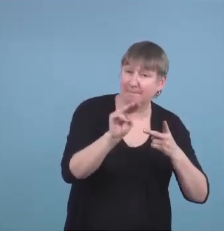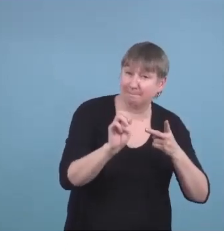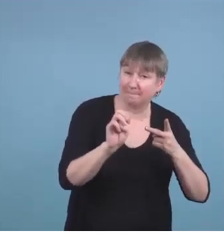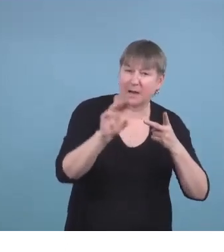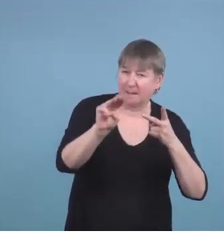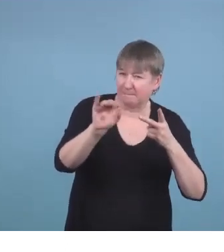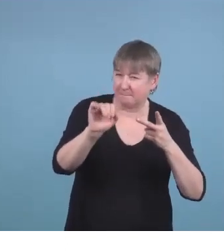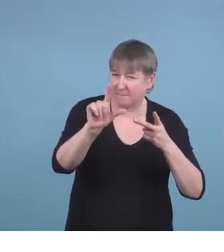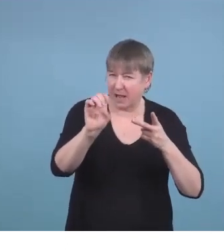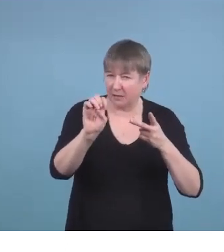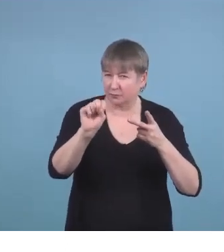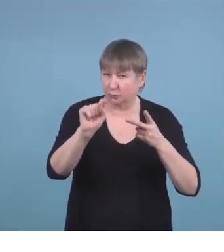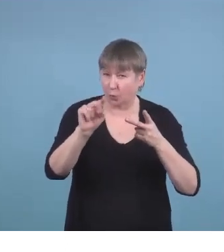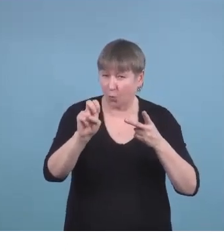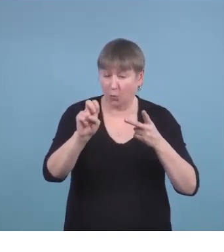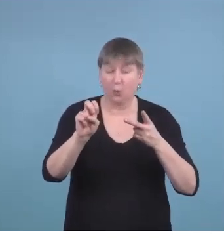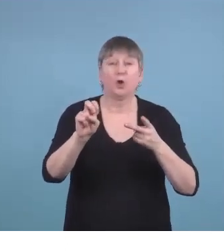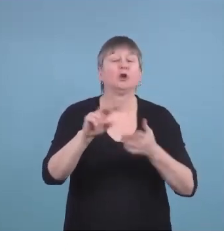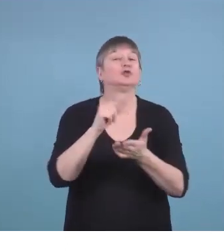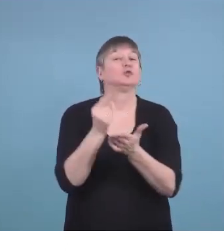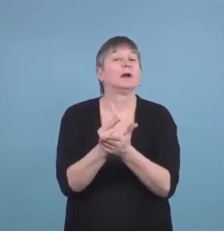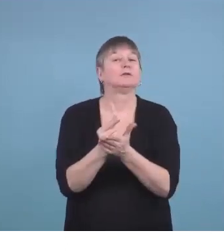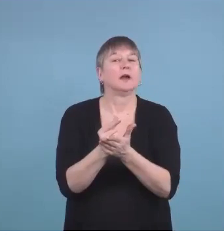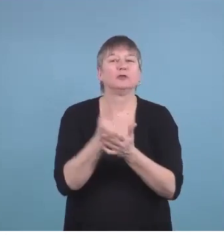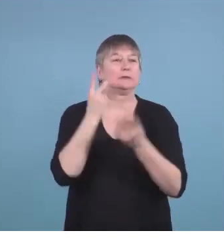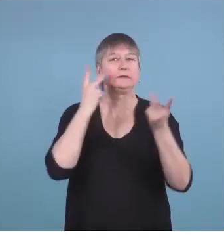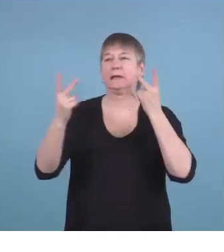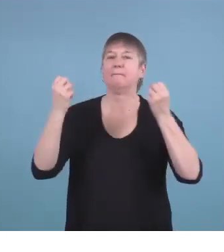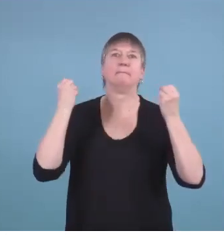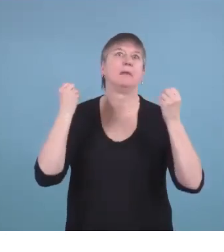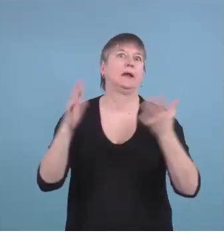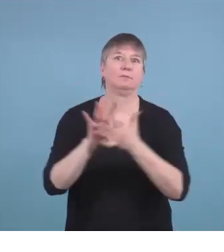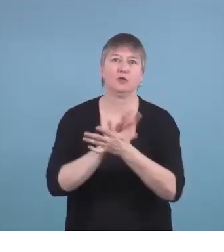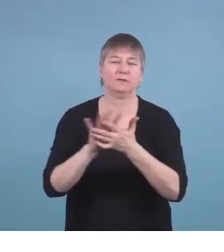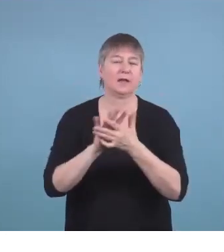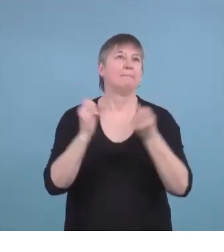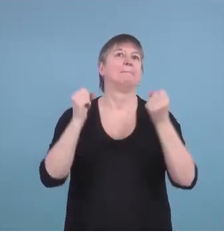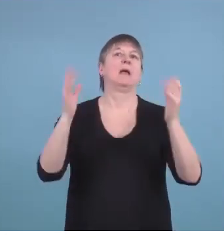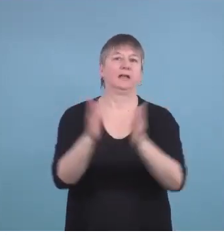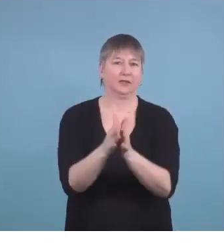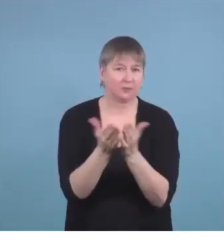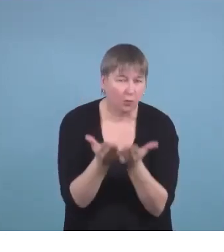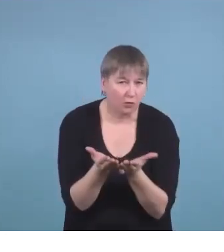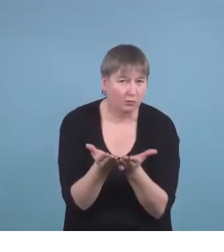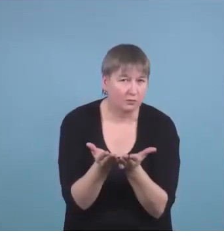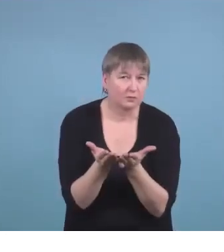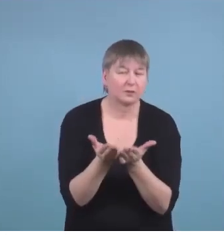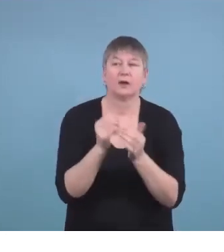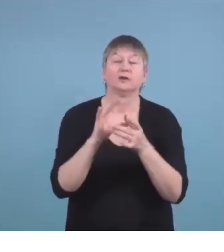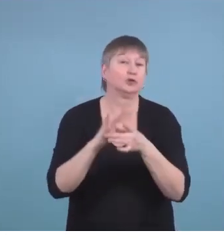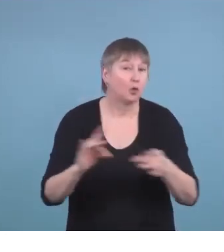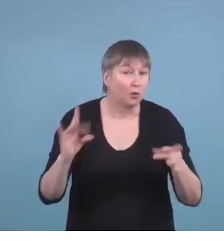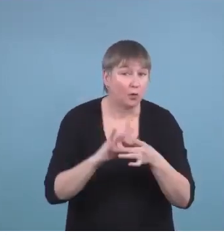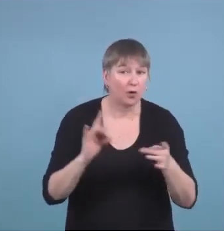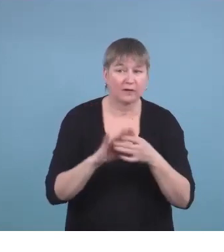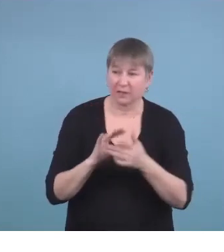of graduation in how many movies, in how many stories, and being able to understand that if